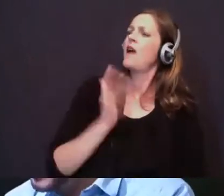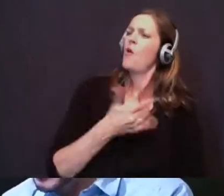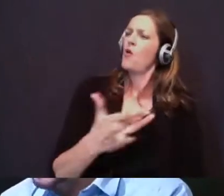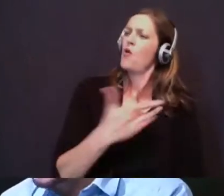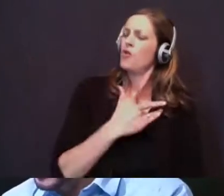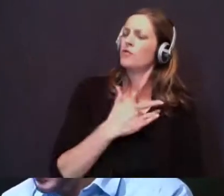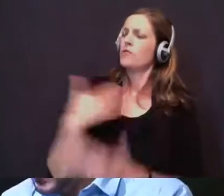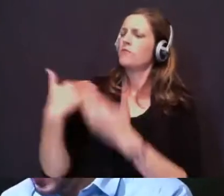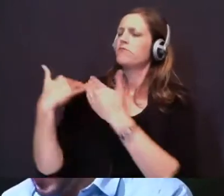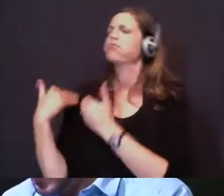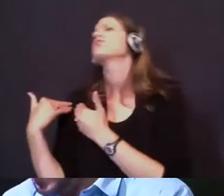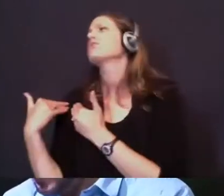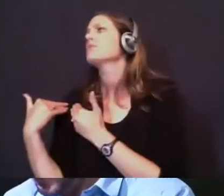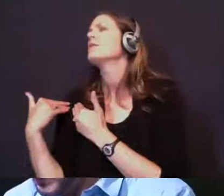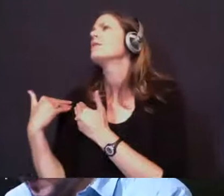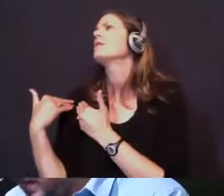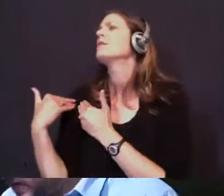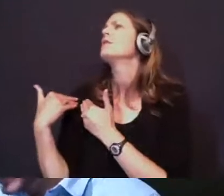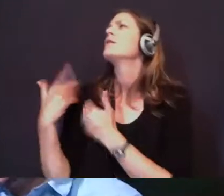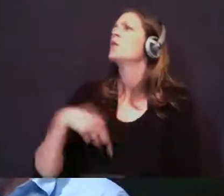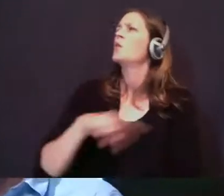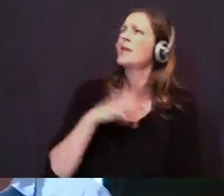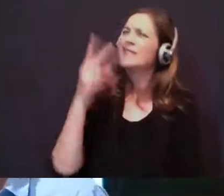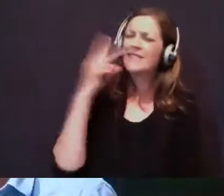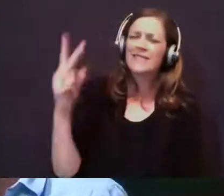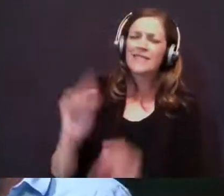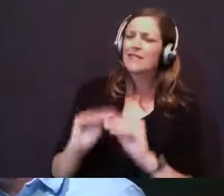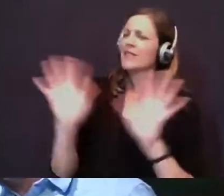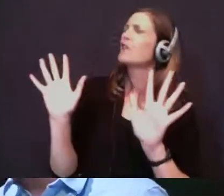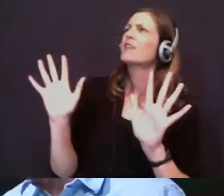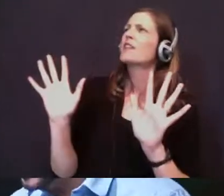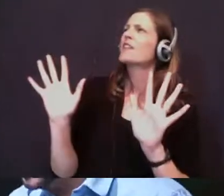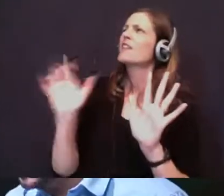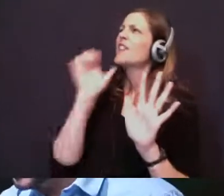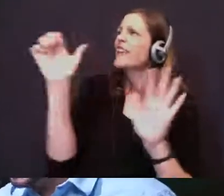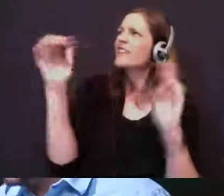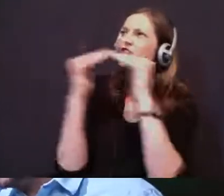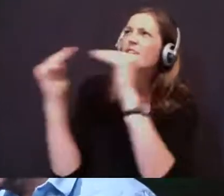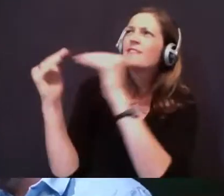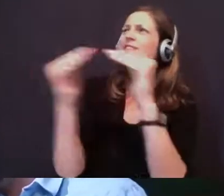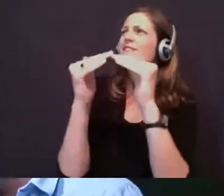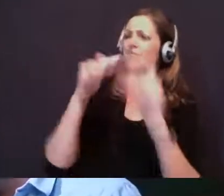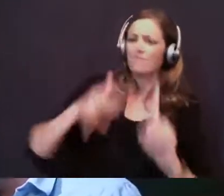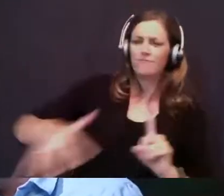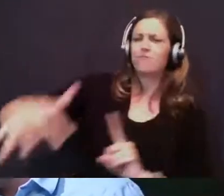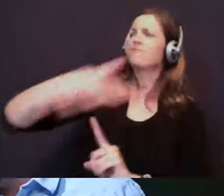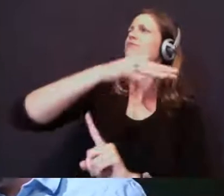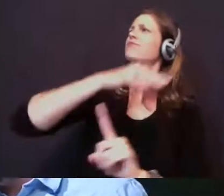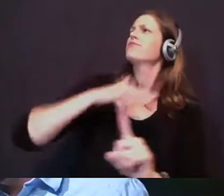burdened. we see so clearly the injustice that surrounds us.